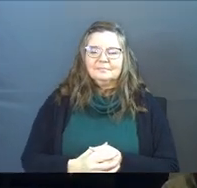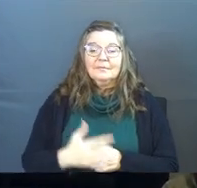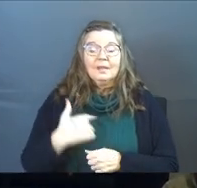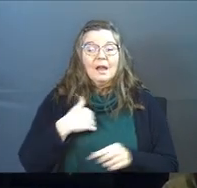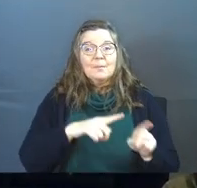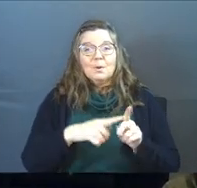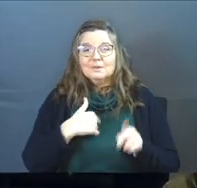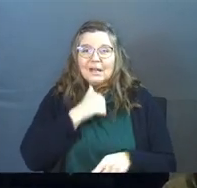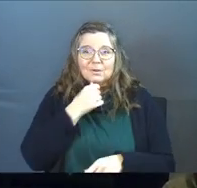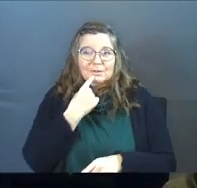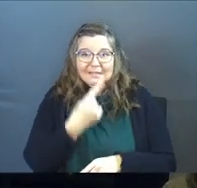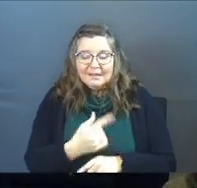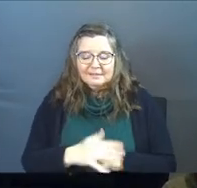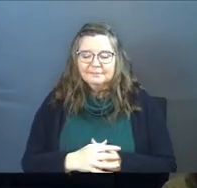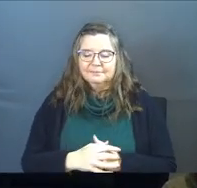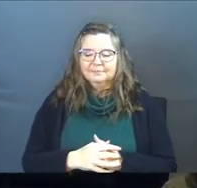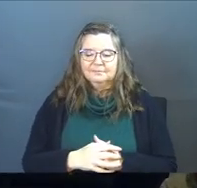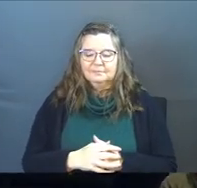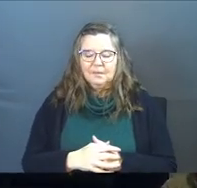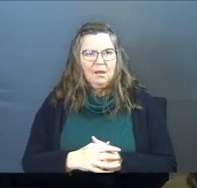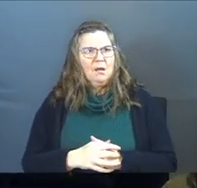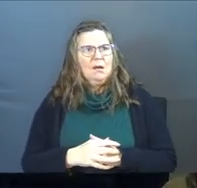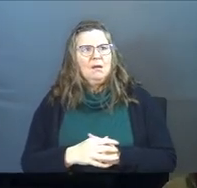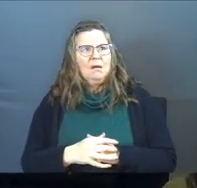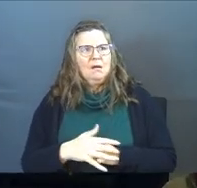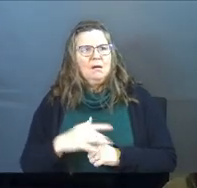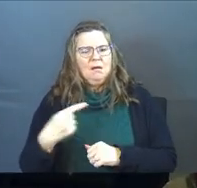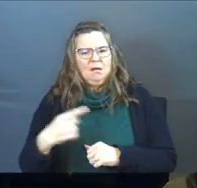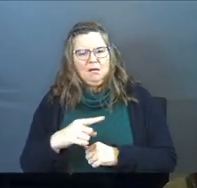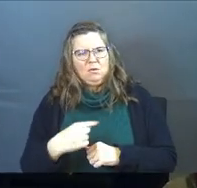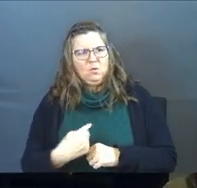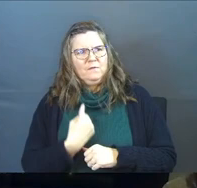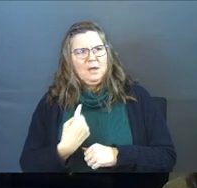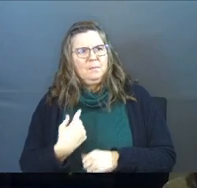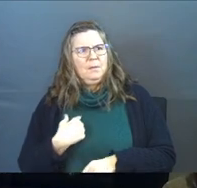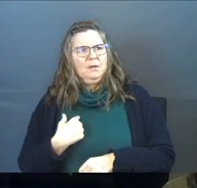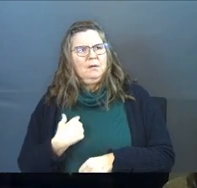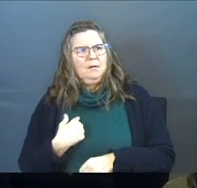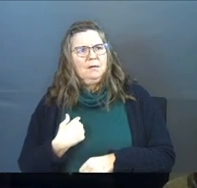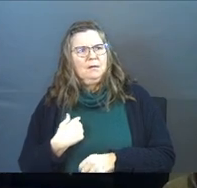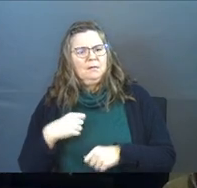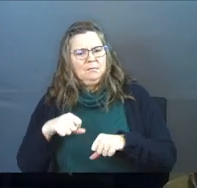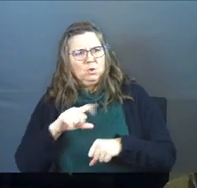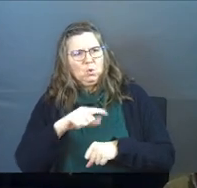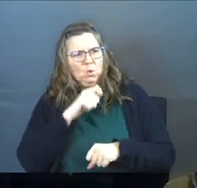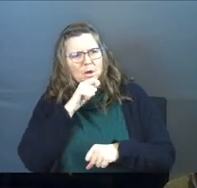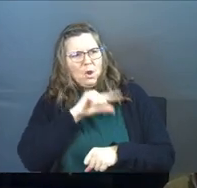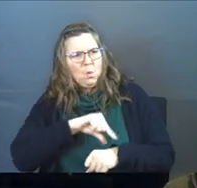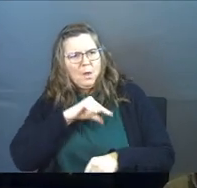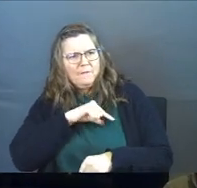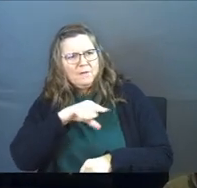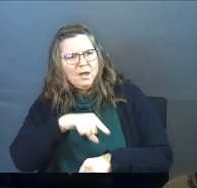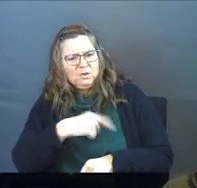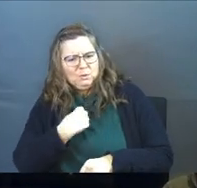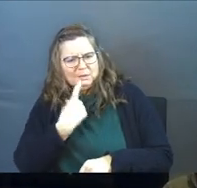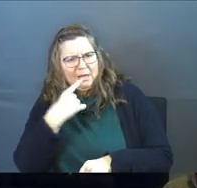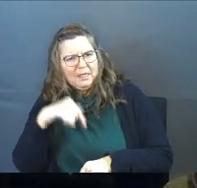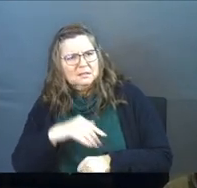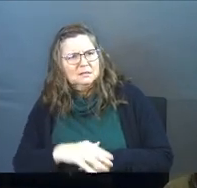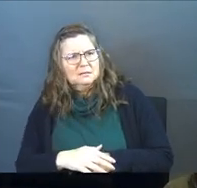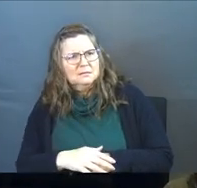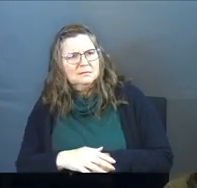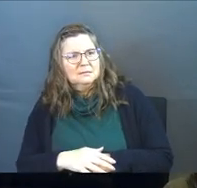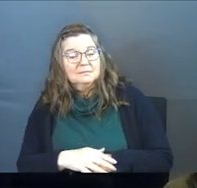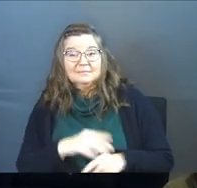I'm also not going to say, how dare you? You offend me. You're not qualified to say this.